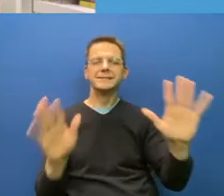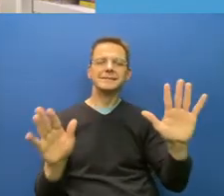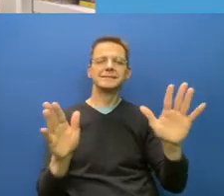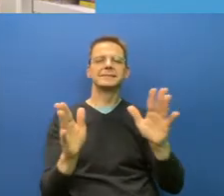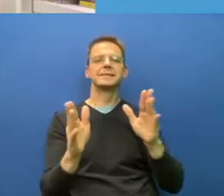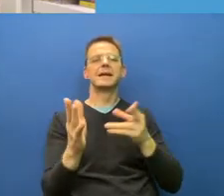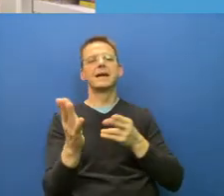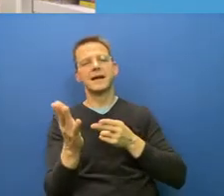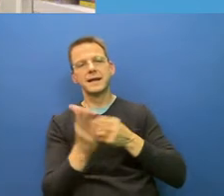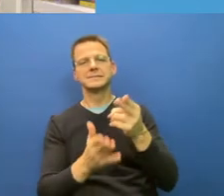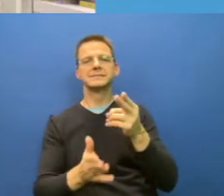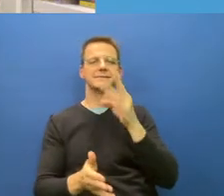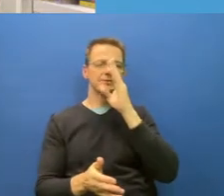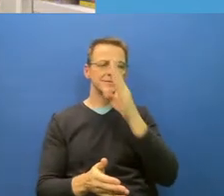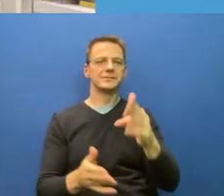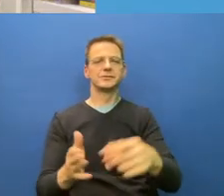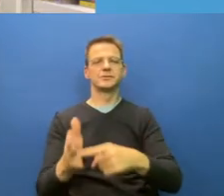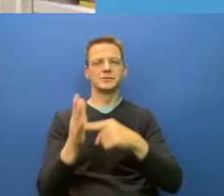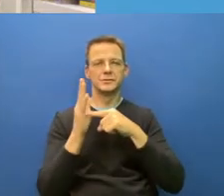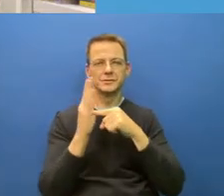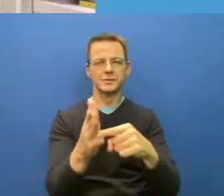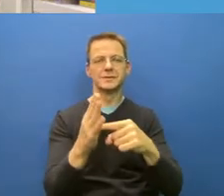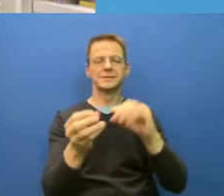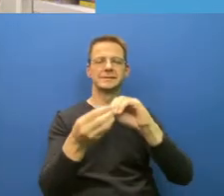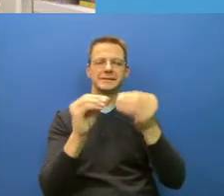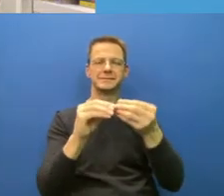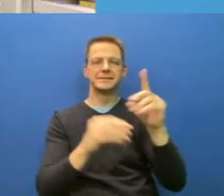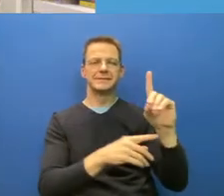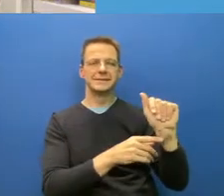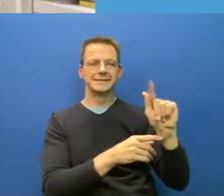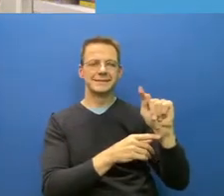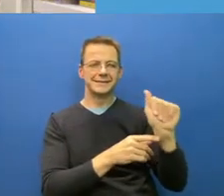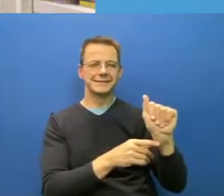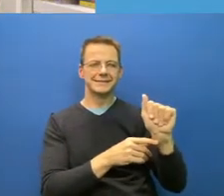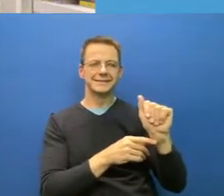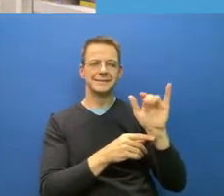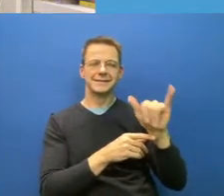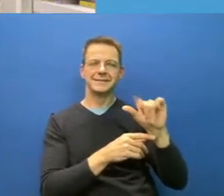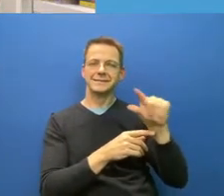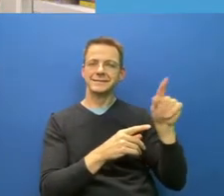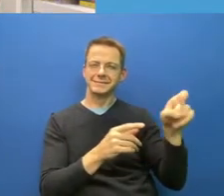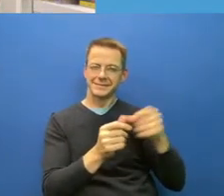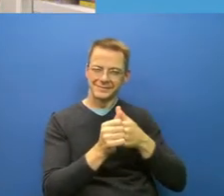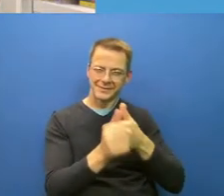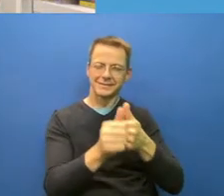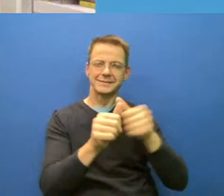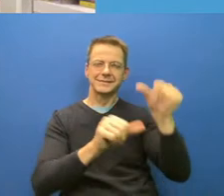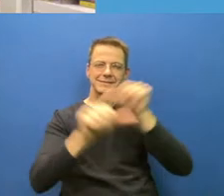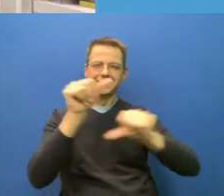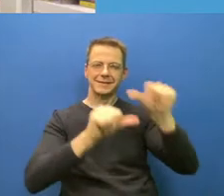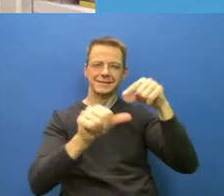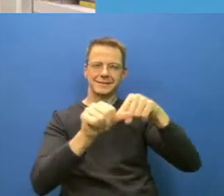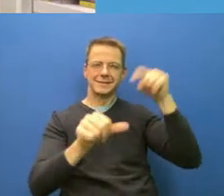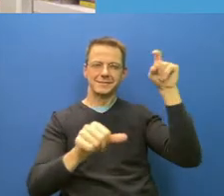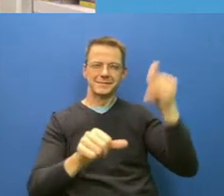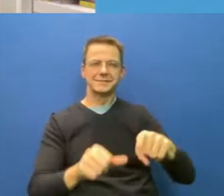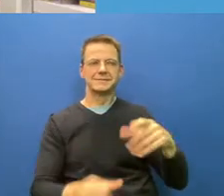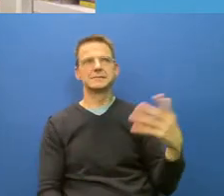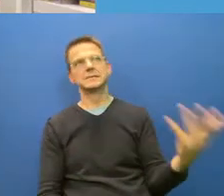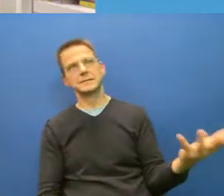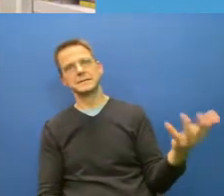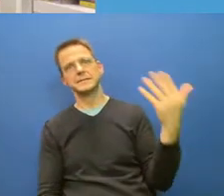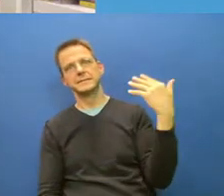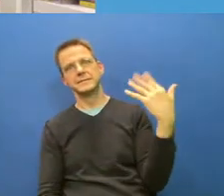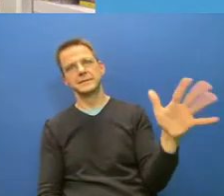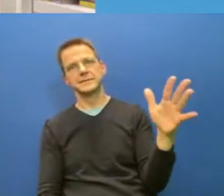the government needs to follow the science and to quit putting off doing the right thing while numbers increase. And so that's